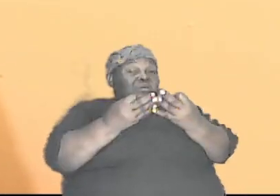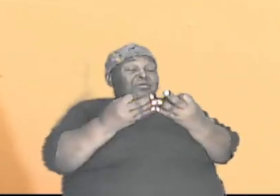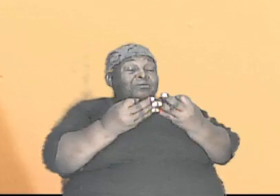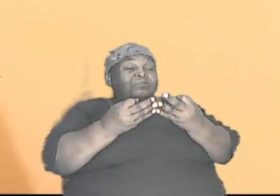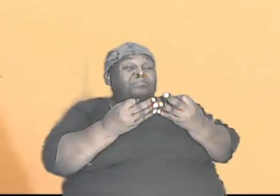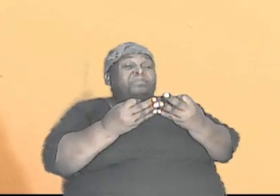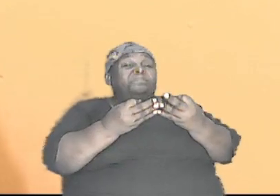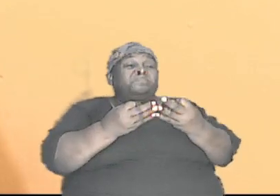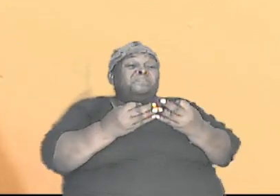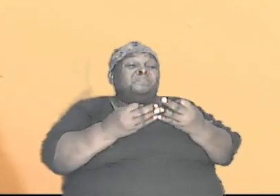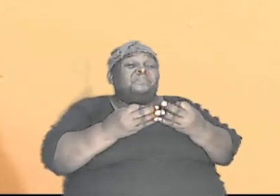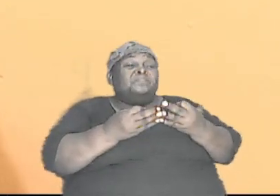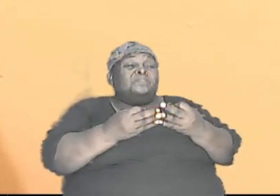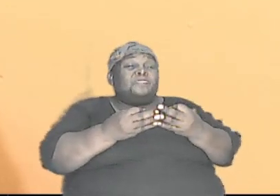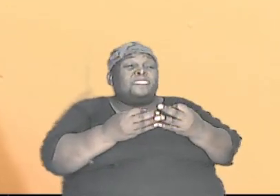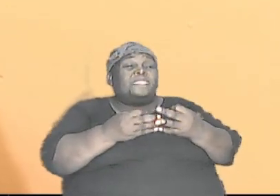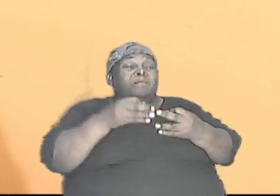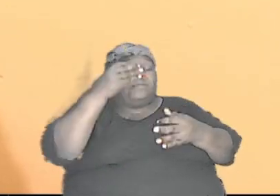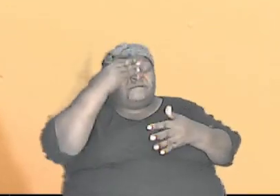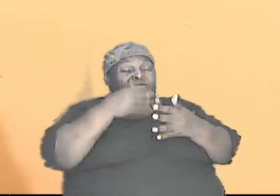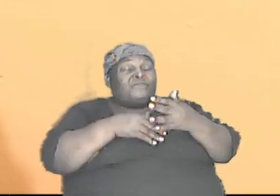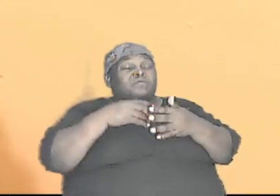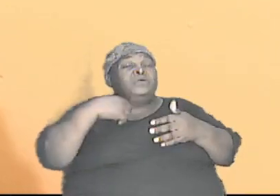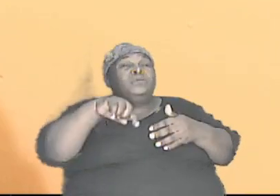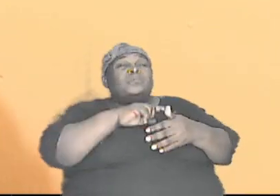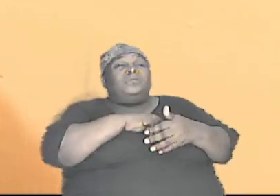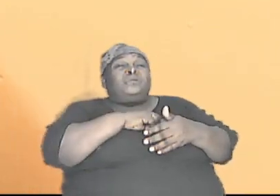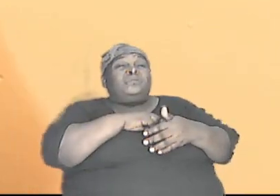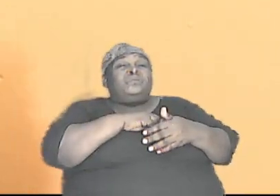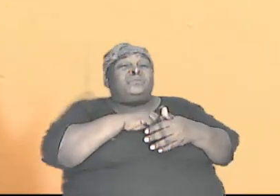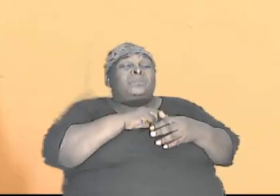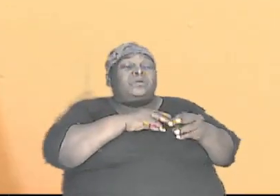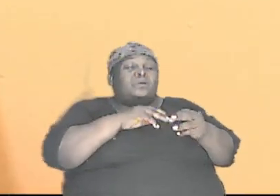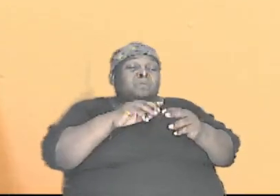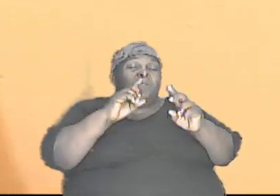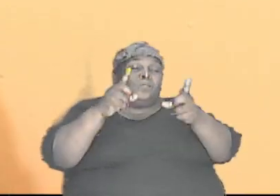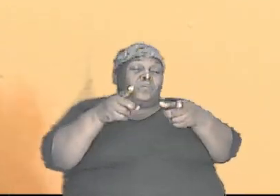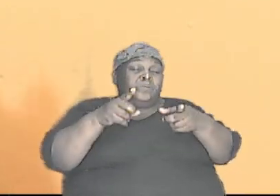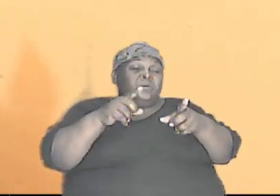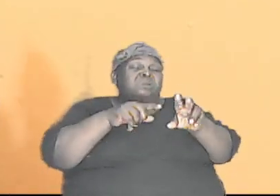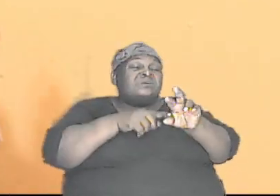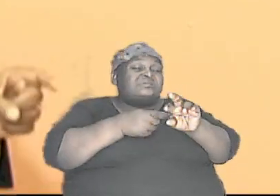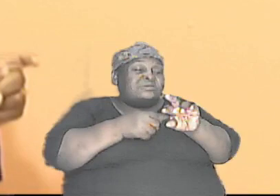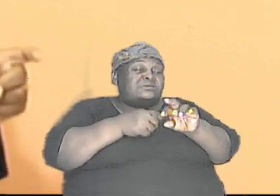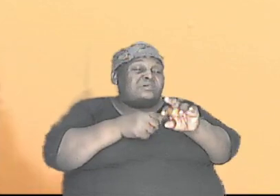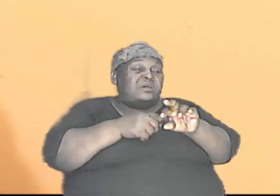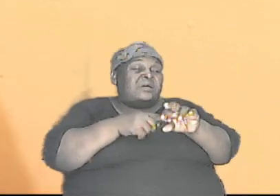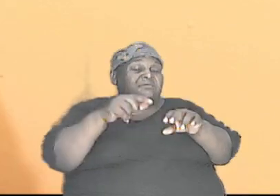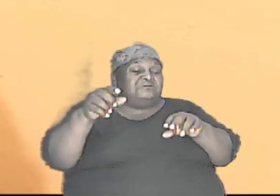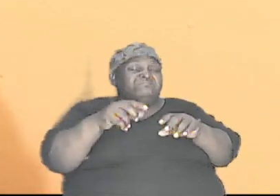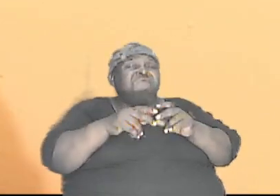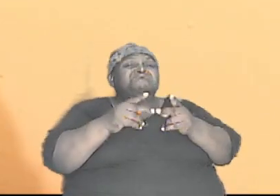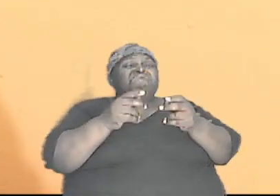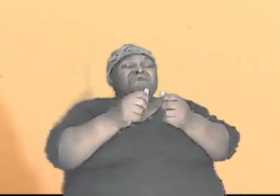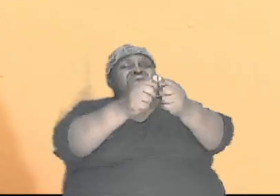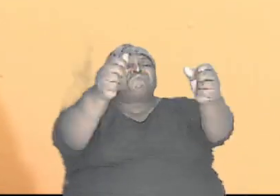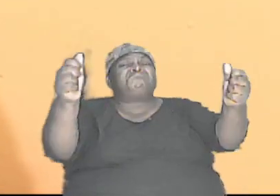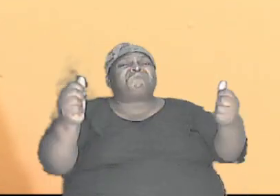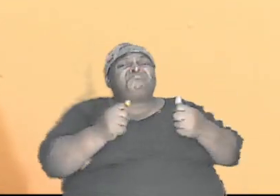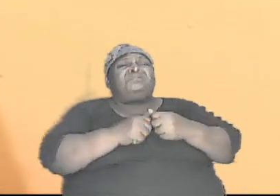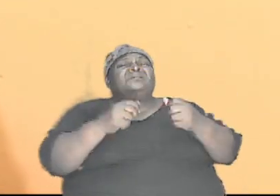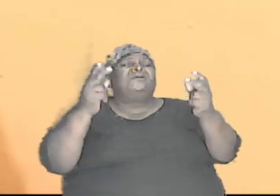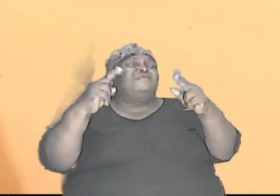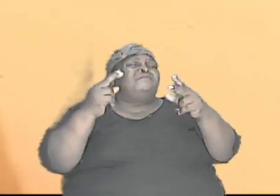said before we delve into that before we move into that particular space it is very